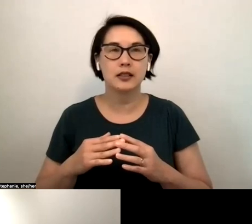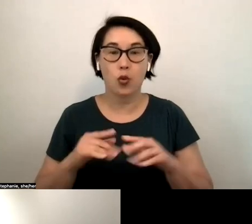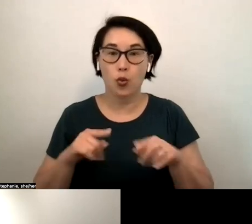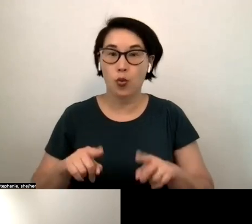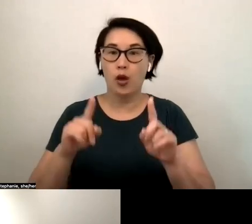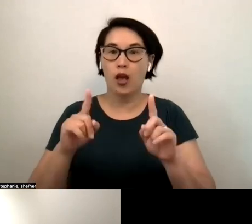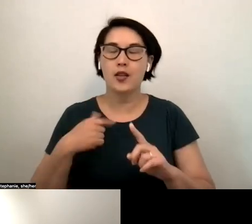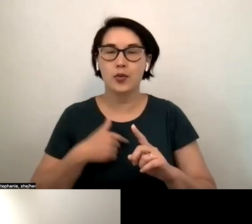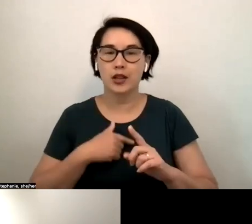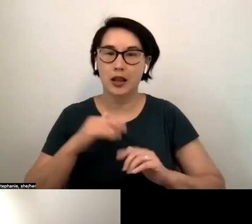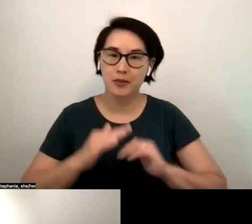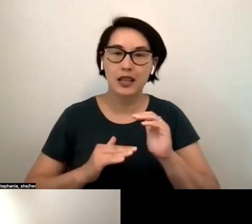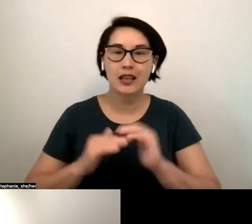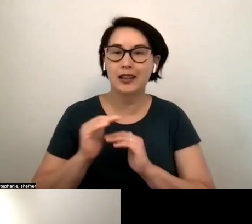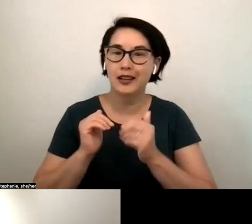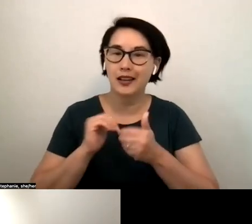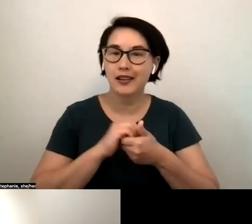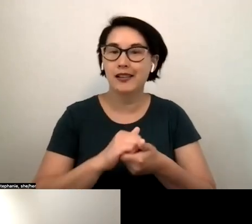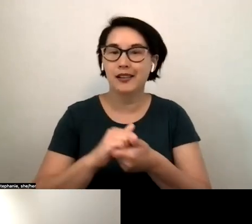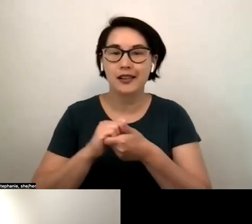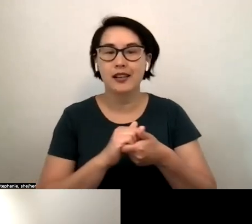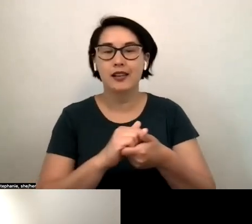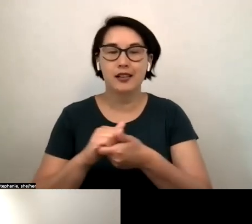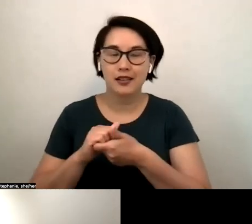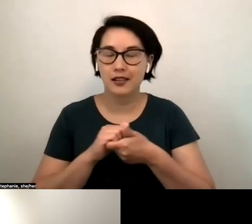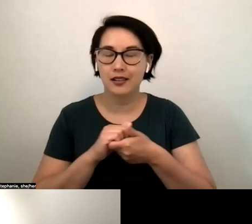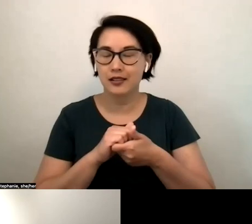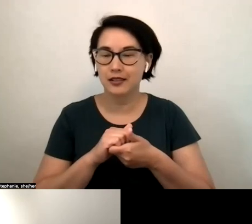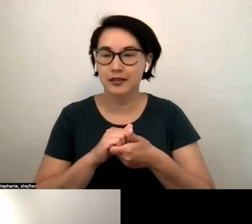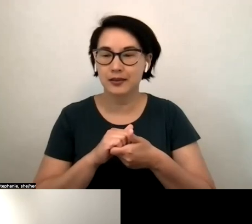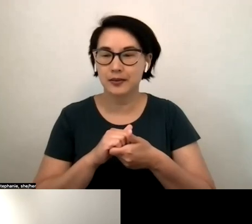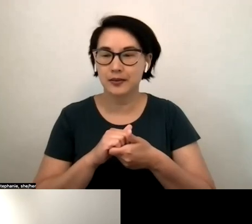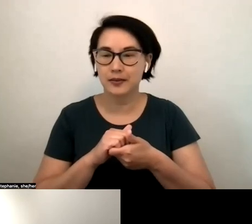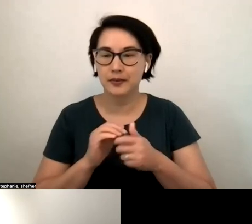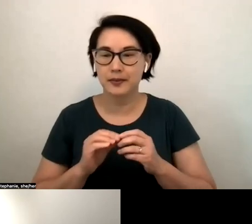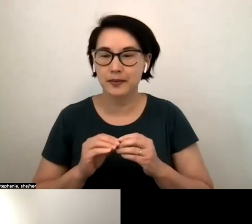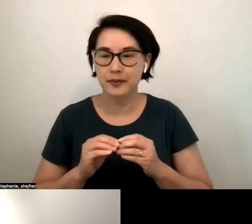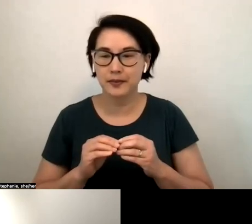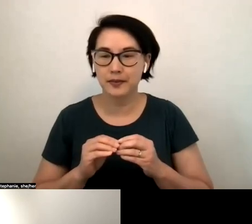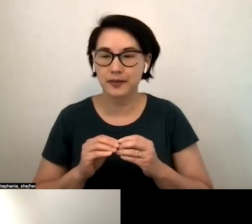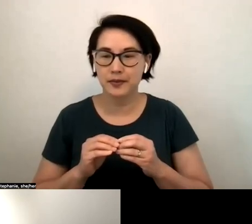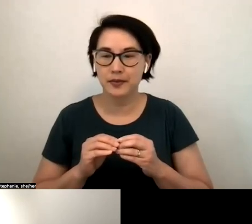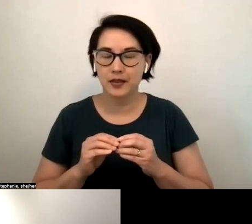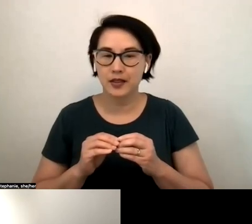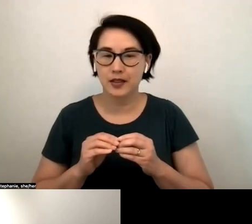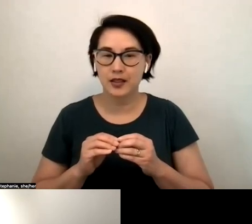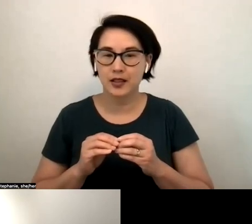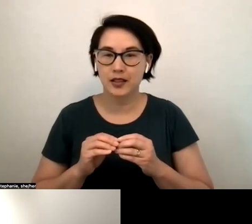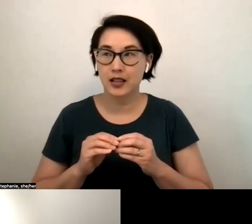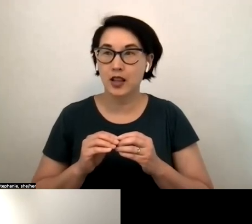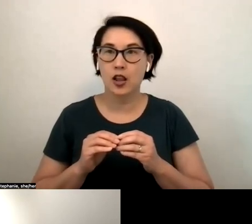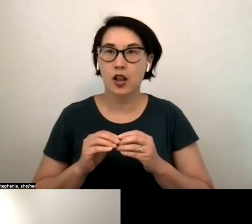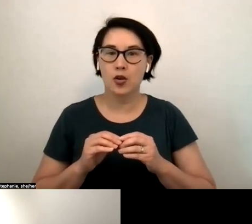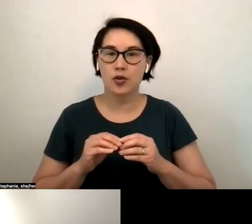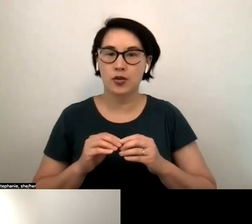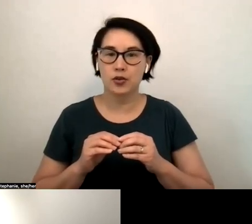building as well like so much of kind of what you're building is like motivated by so